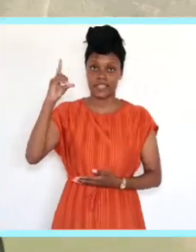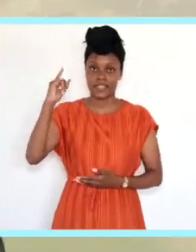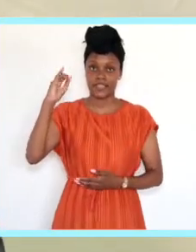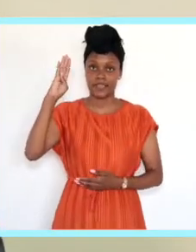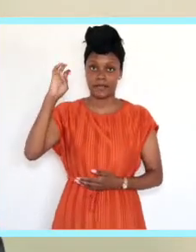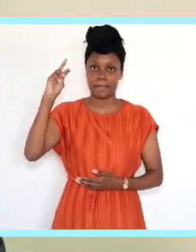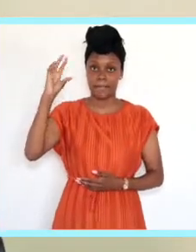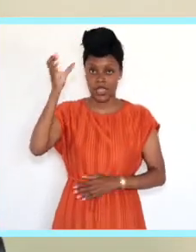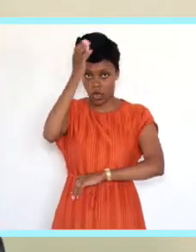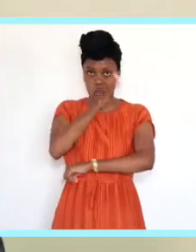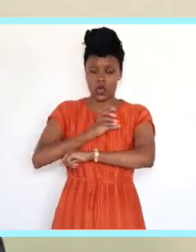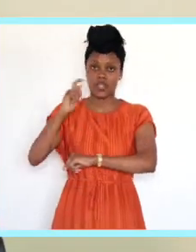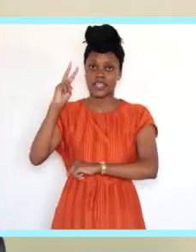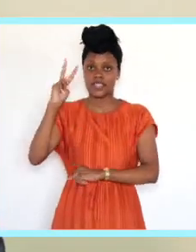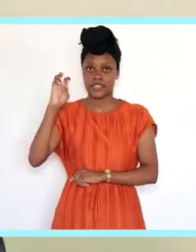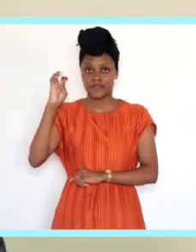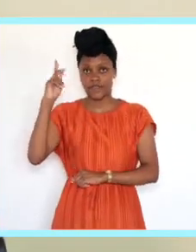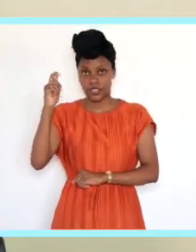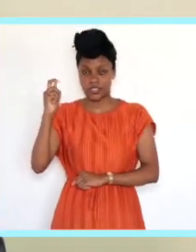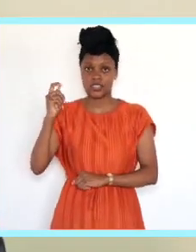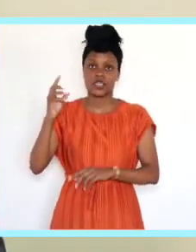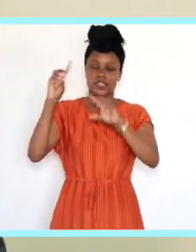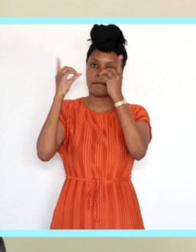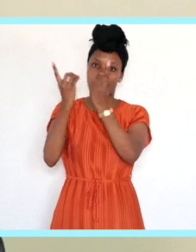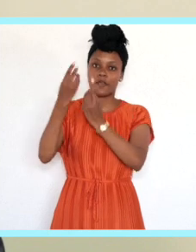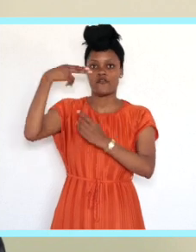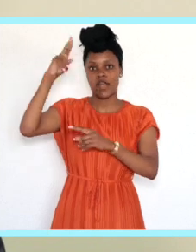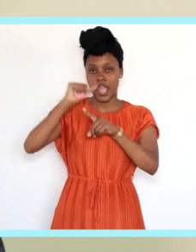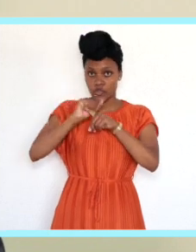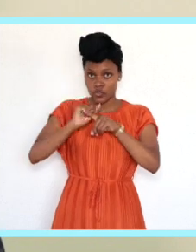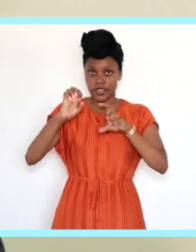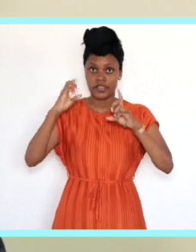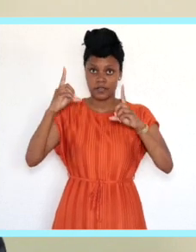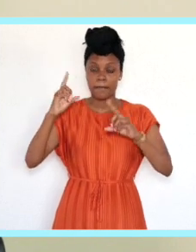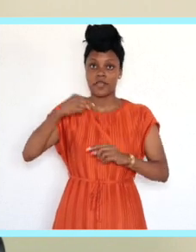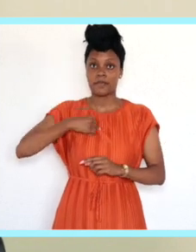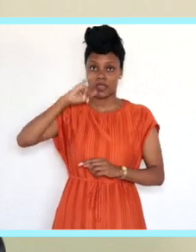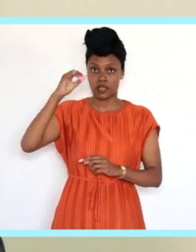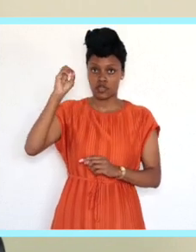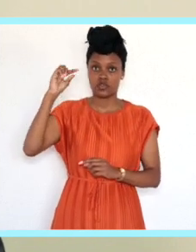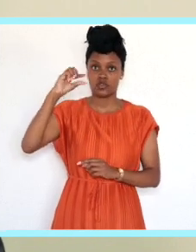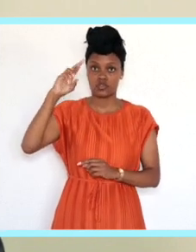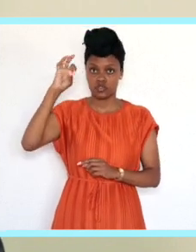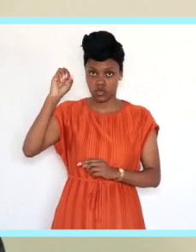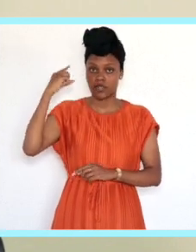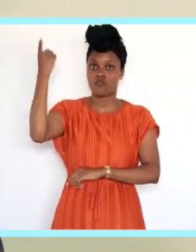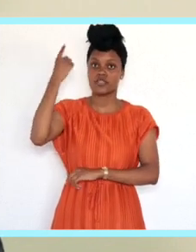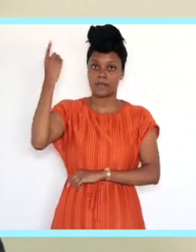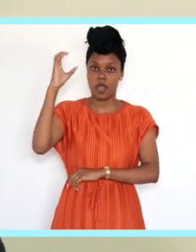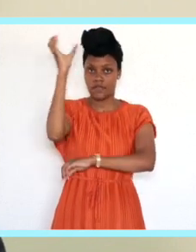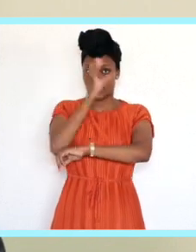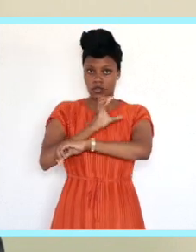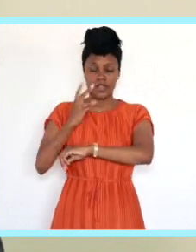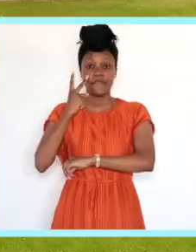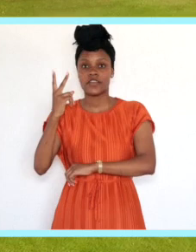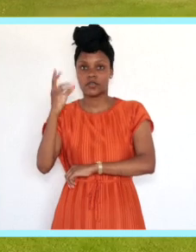Welcome to City Bay and Tivet College of Department of Higher Education and Training. I am Dr. George Motapo and I'm the